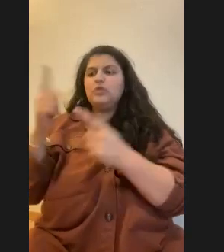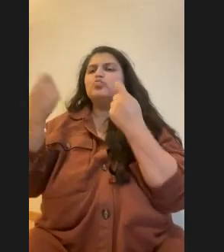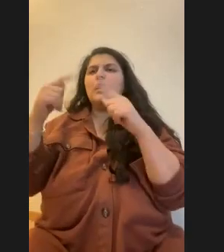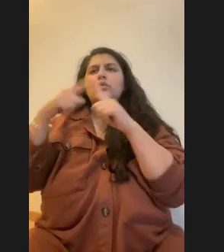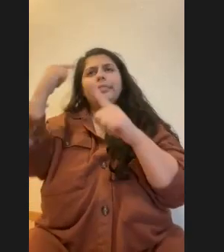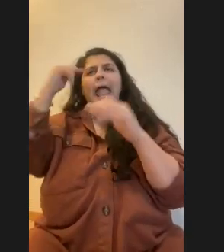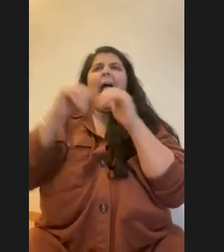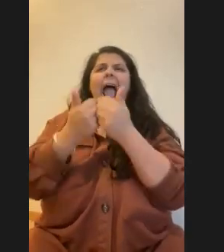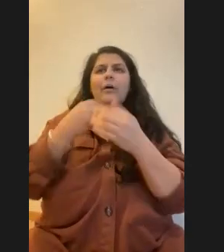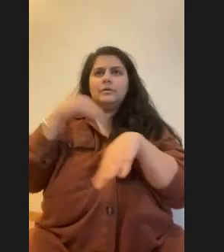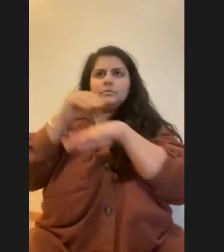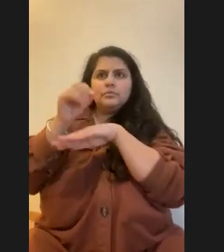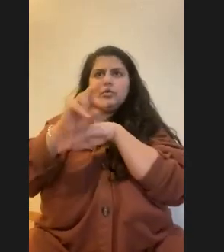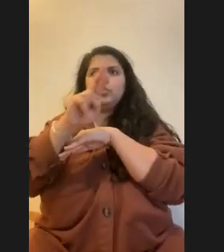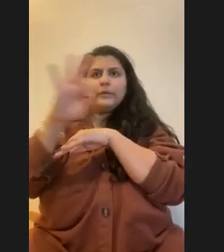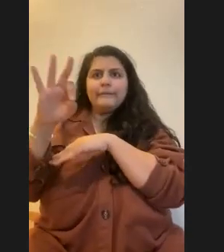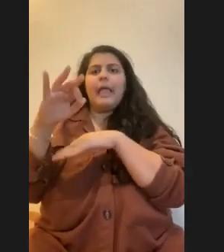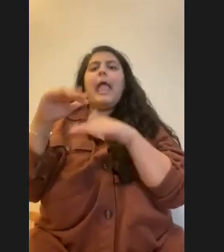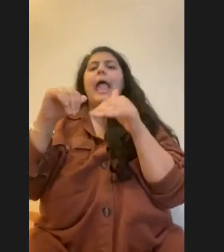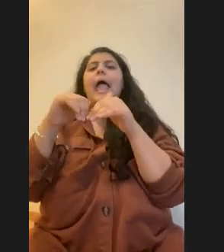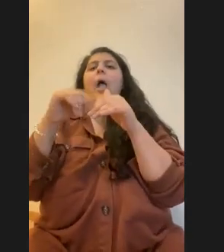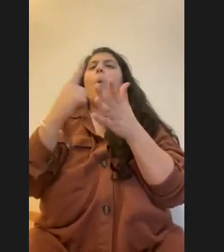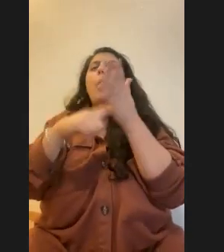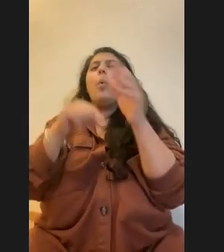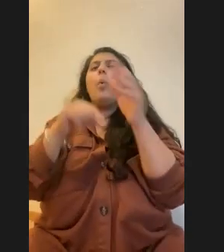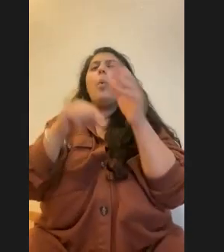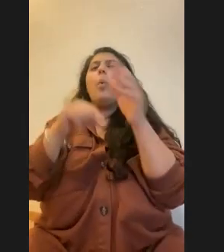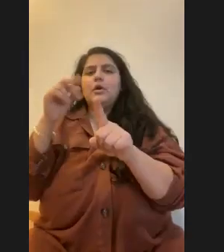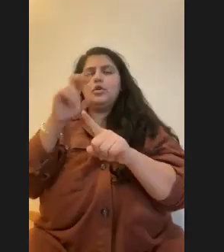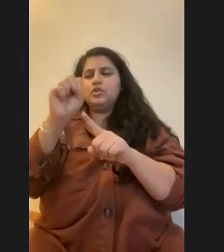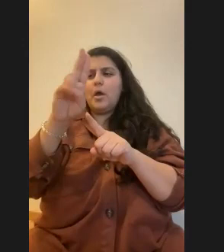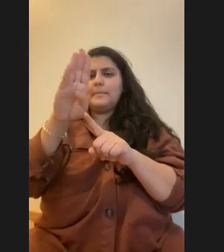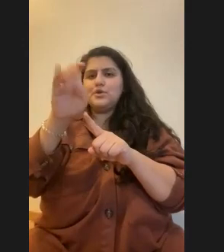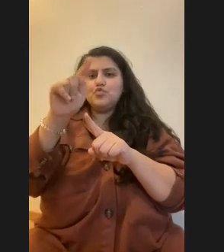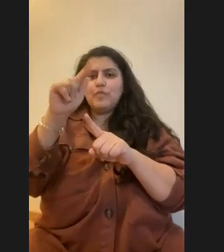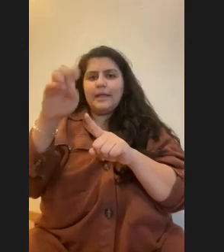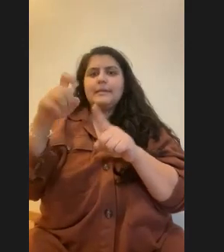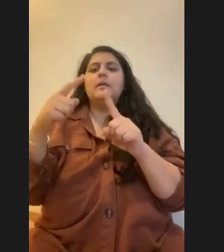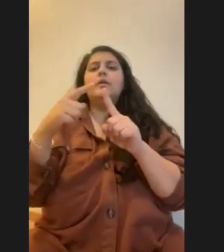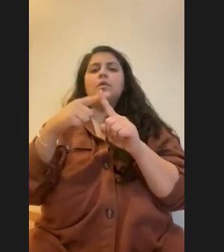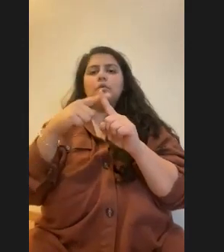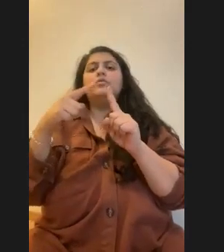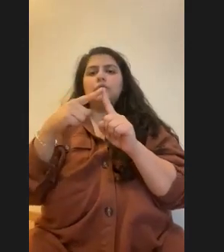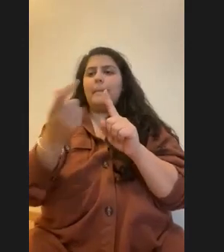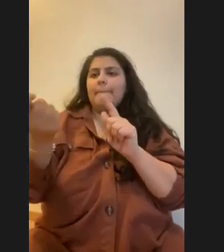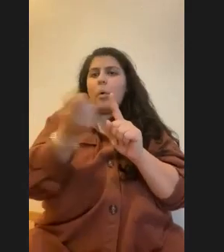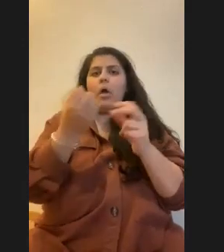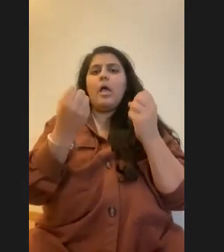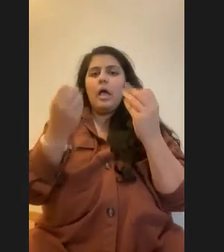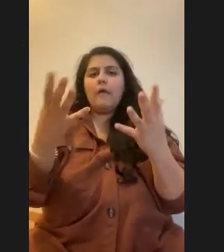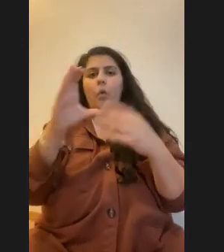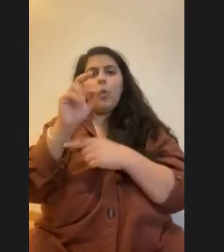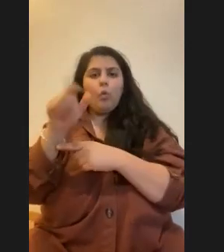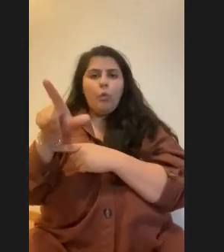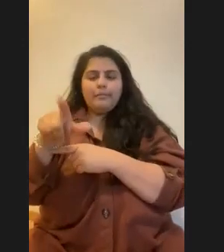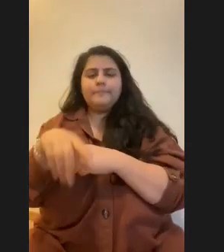and which substrates work best for coral restoration in terms of like, how can you recruit coral? It's like a bunch of dead coral, you know? And so you'll have these